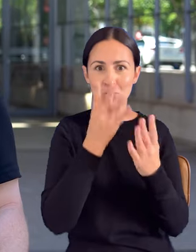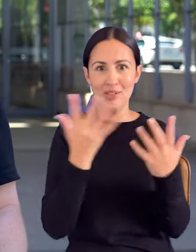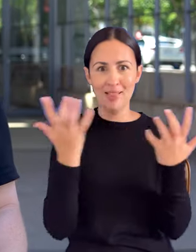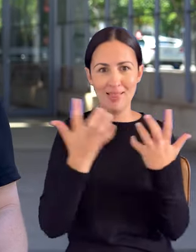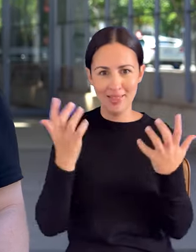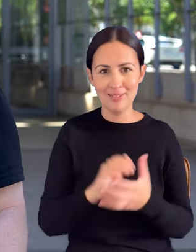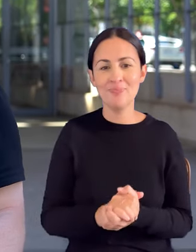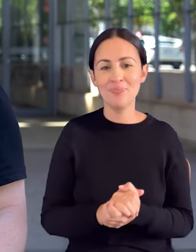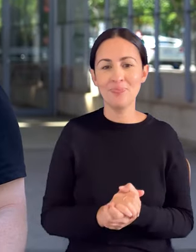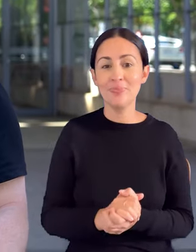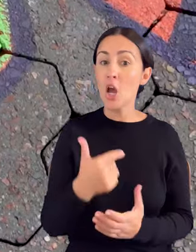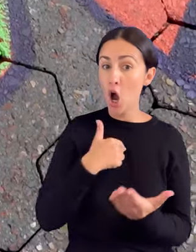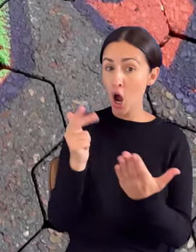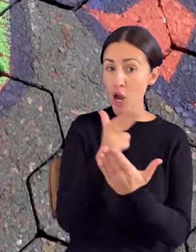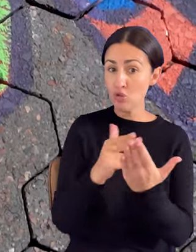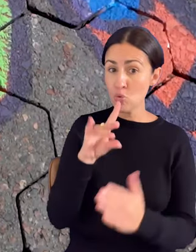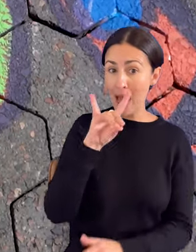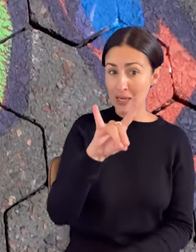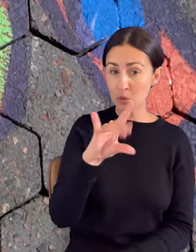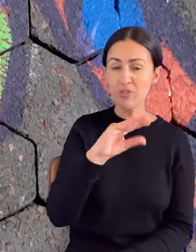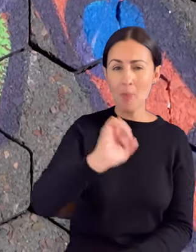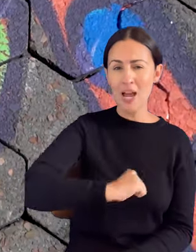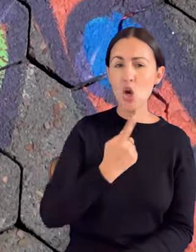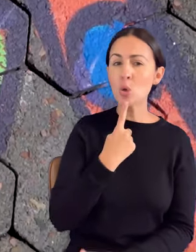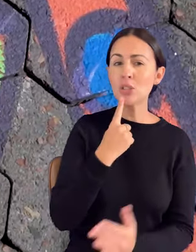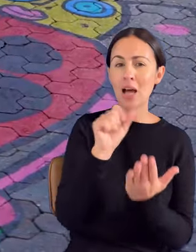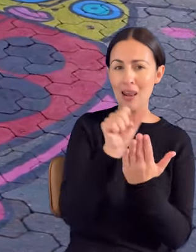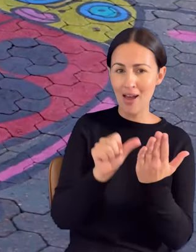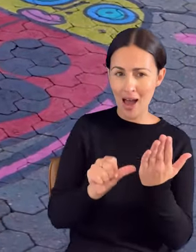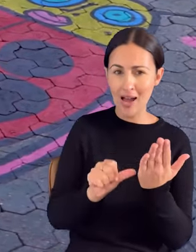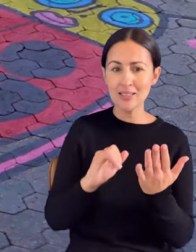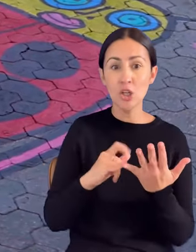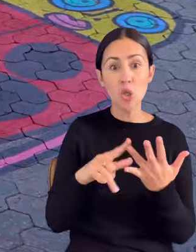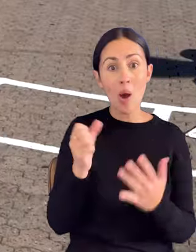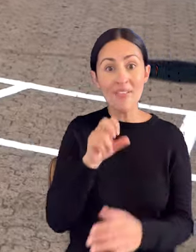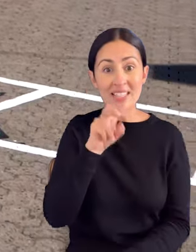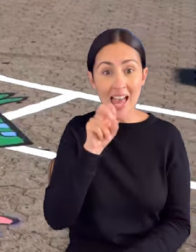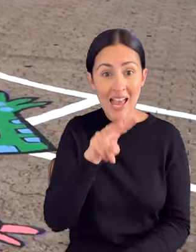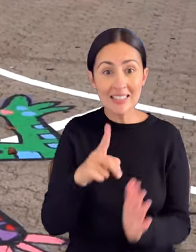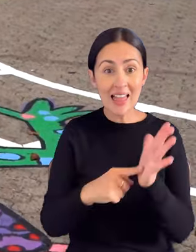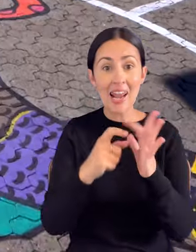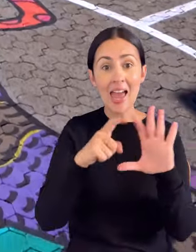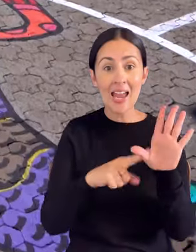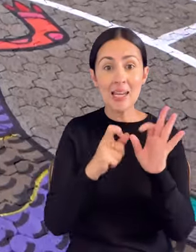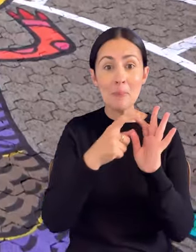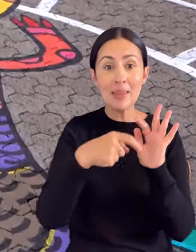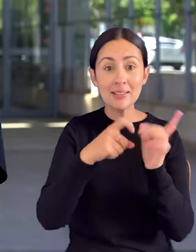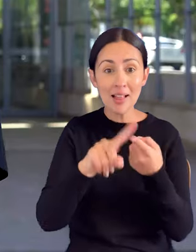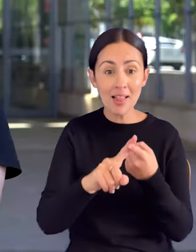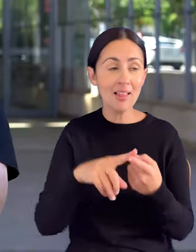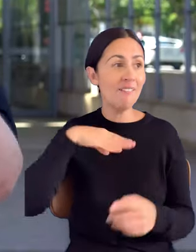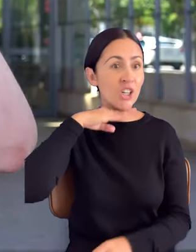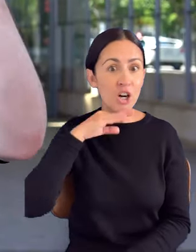based on my own artwork. It's not like snakes in the world. We've got laddie beetles, frogs, lizards,